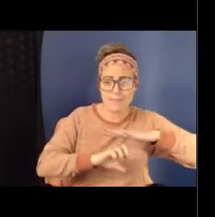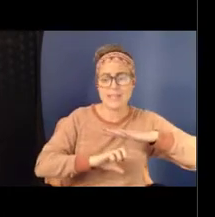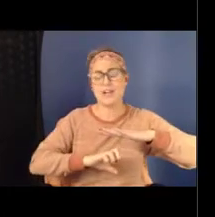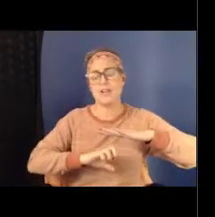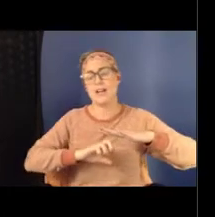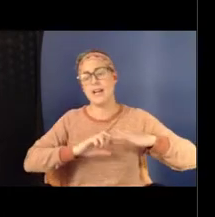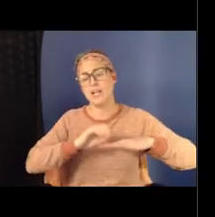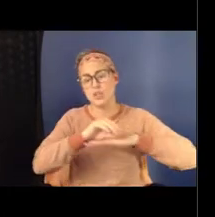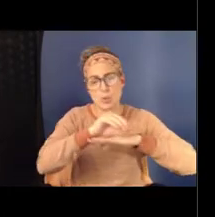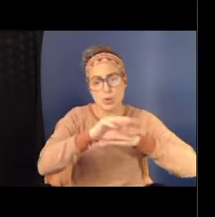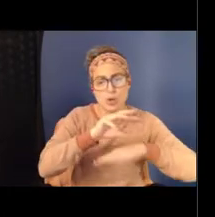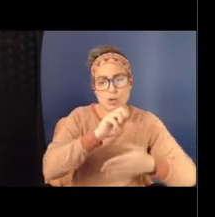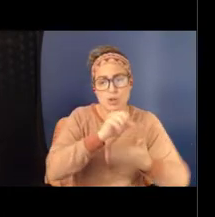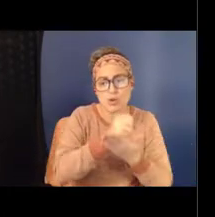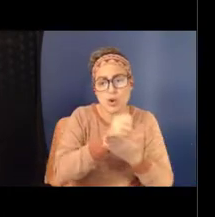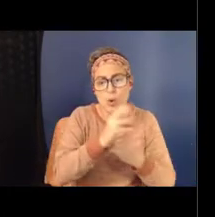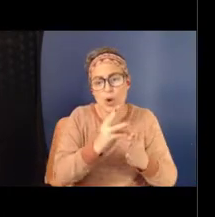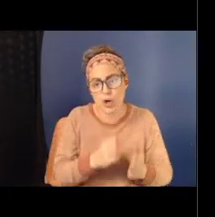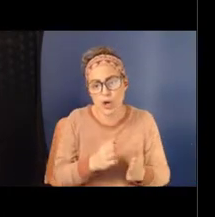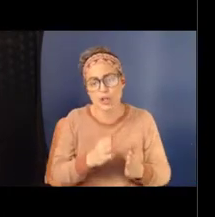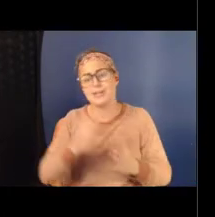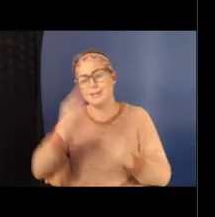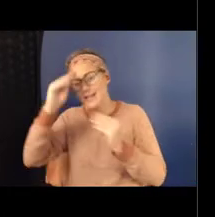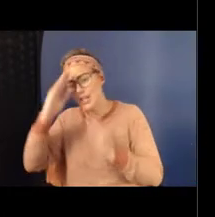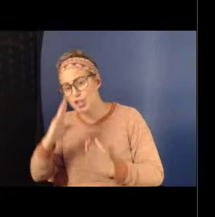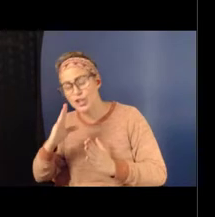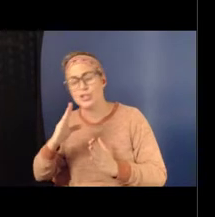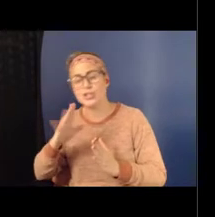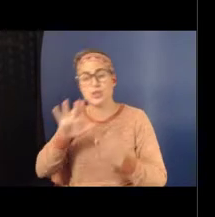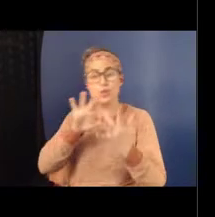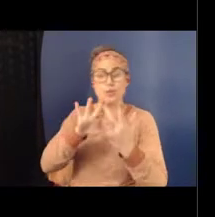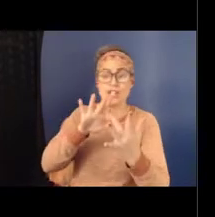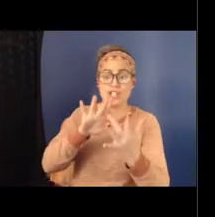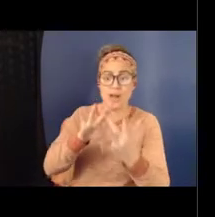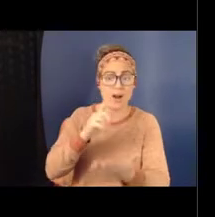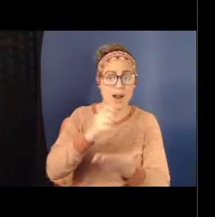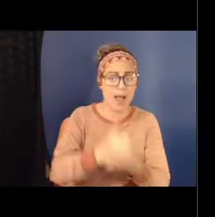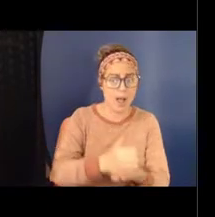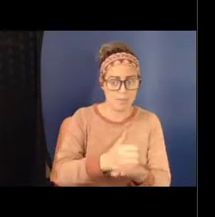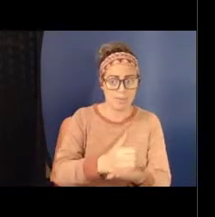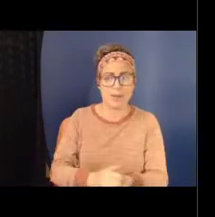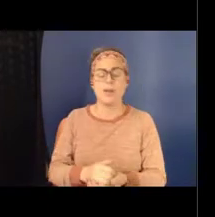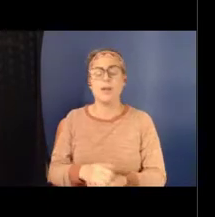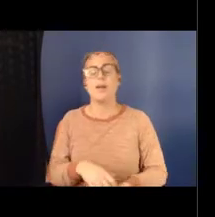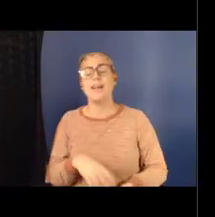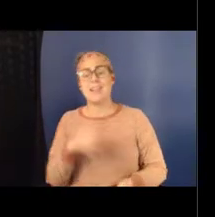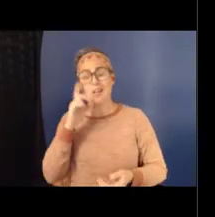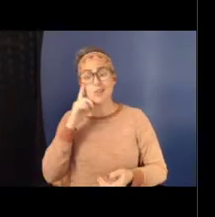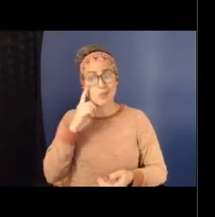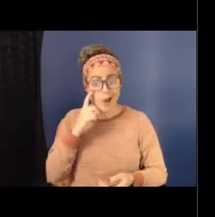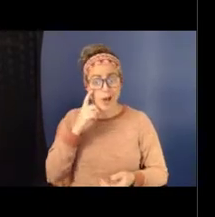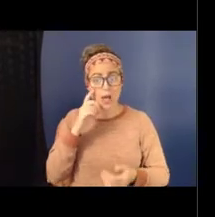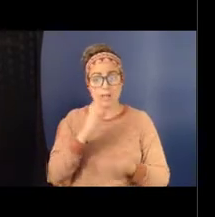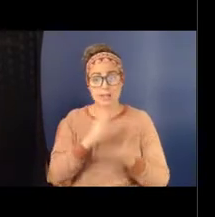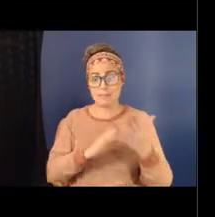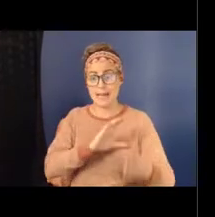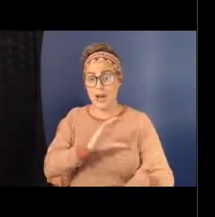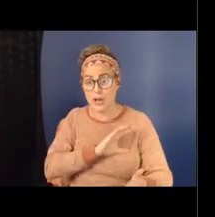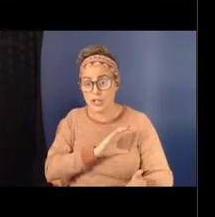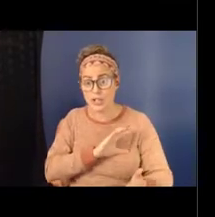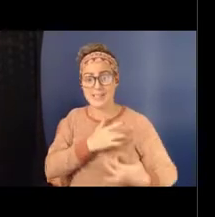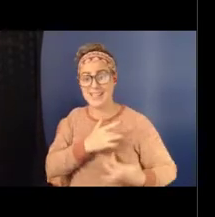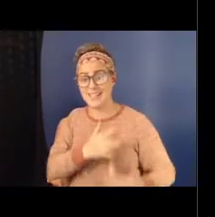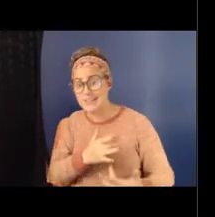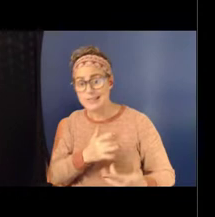their campuses. They were seeing behaviors that they characterized as aggressive, as sexualized, and which